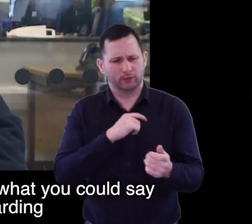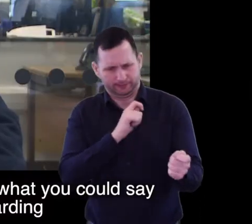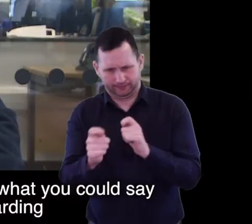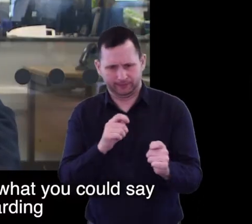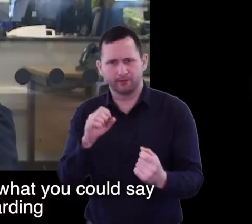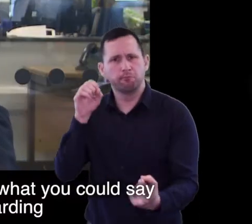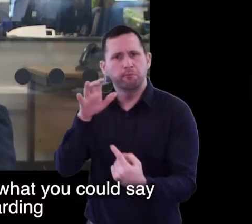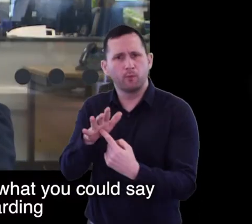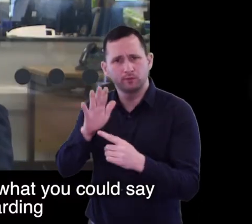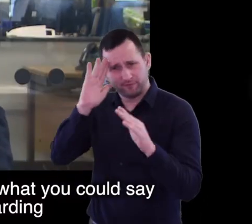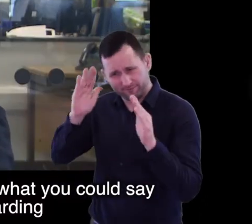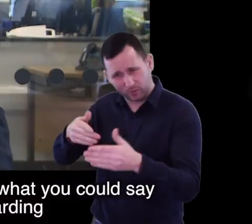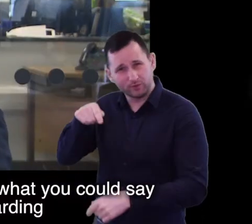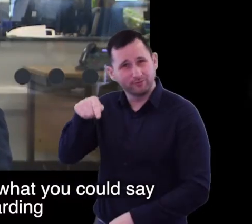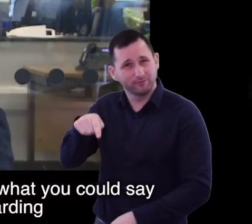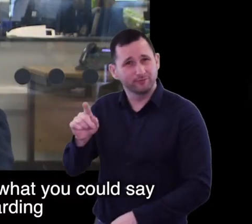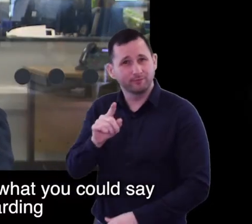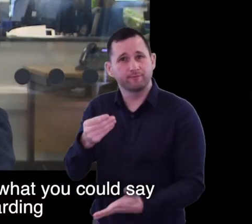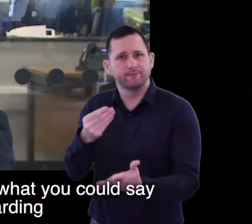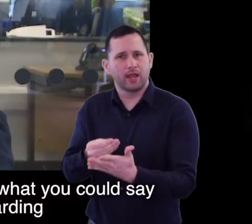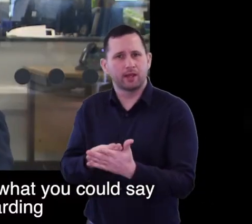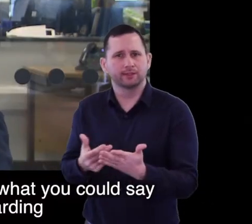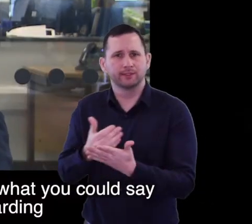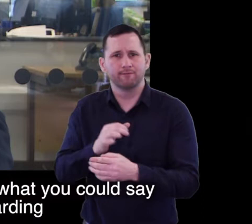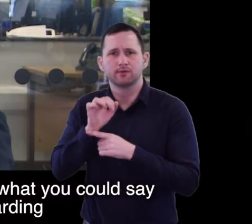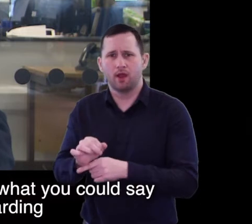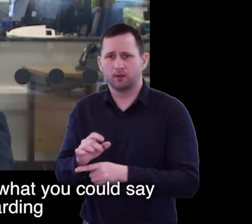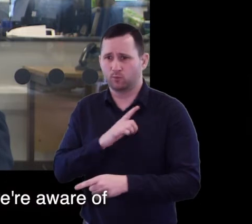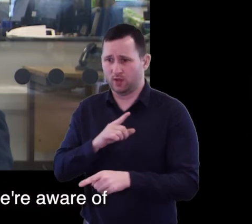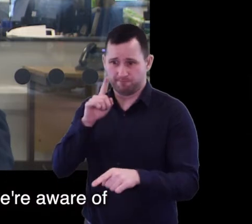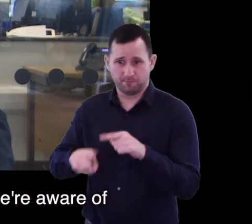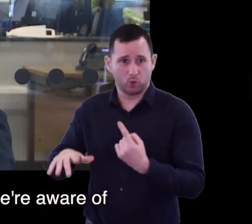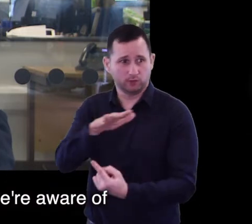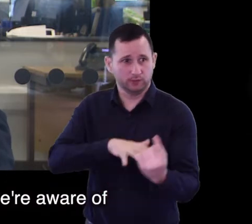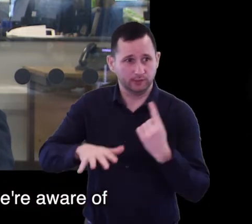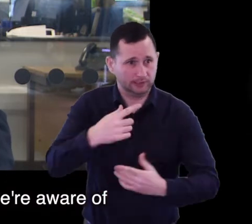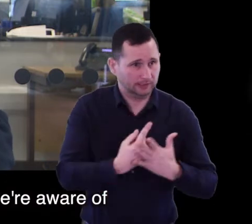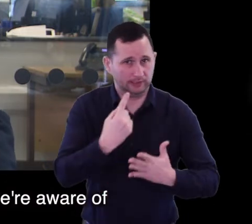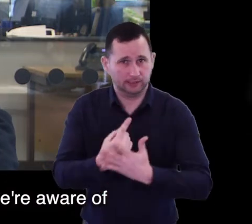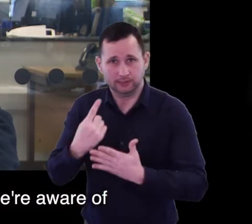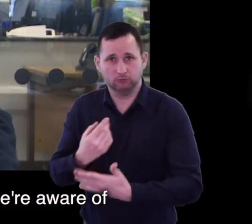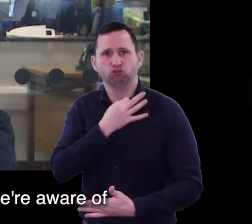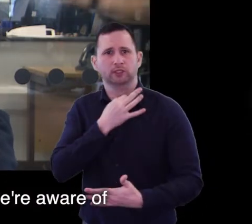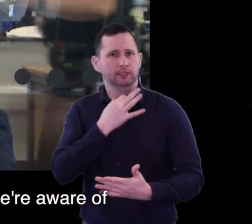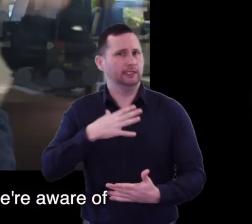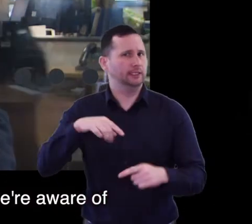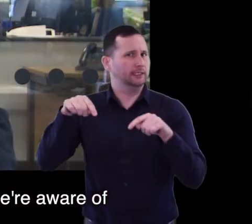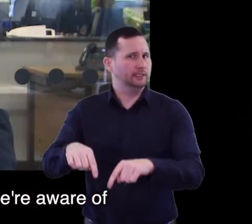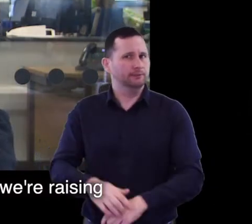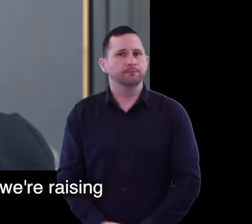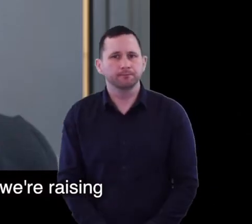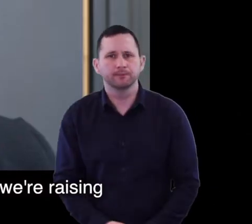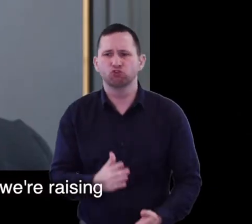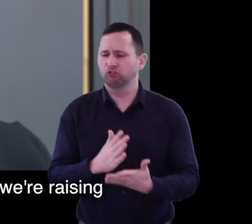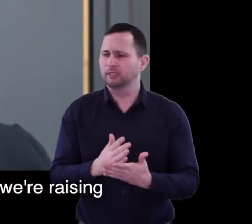what you could say is we've prioritised financial safeguarding because it's one of the biggest risk areas that we're aware